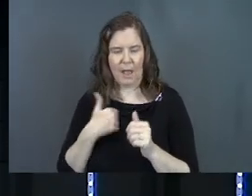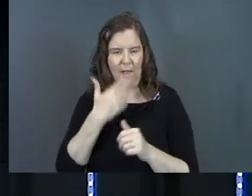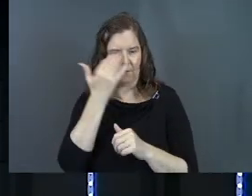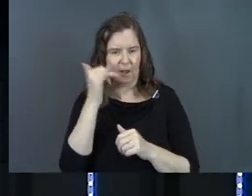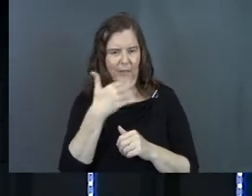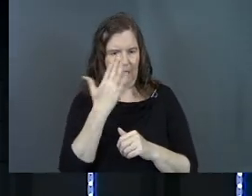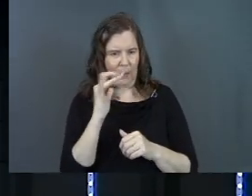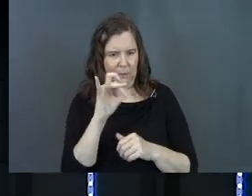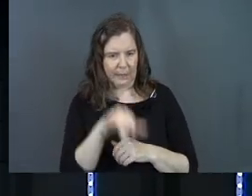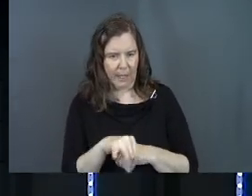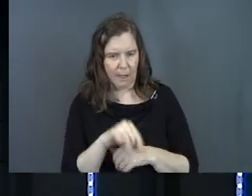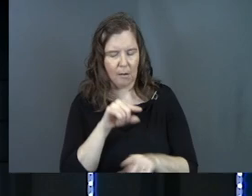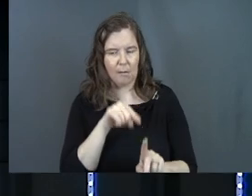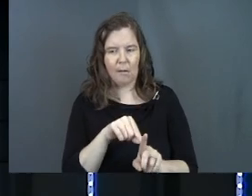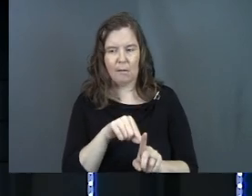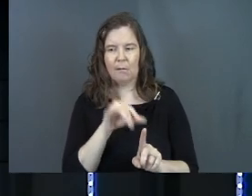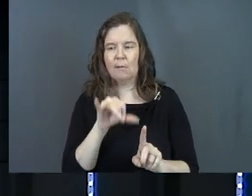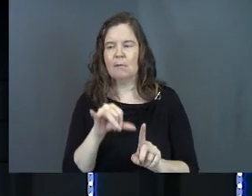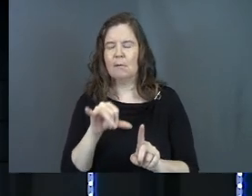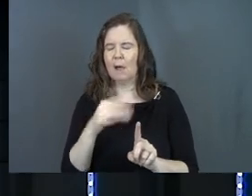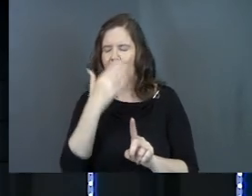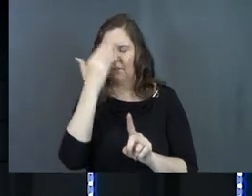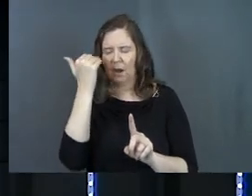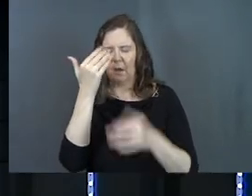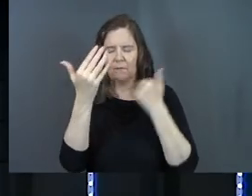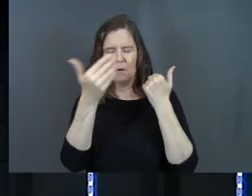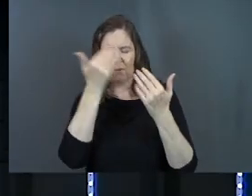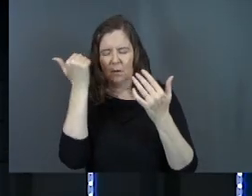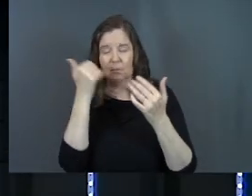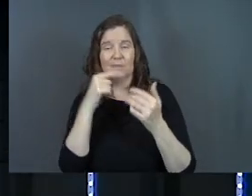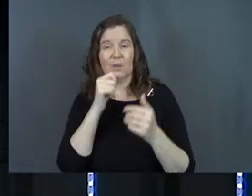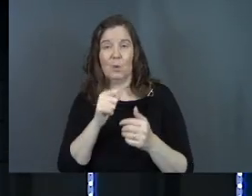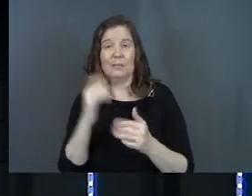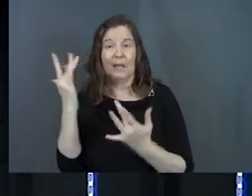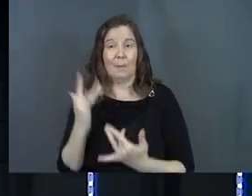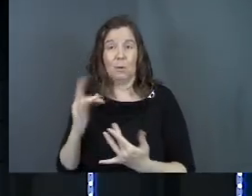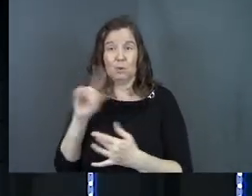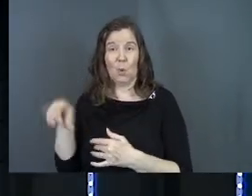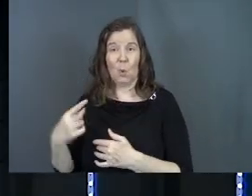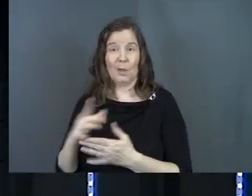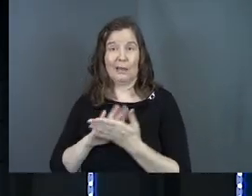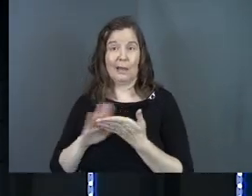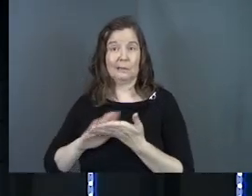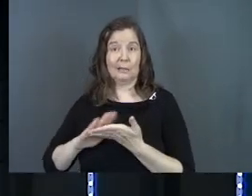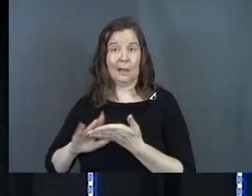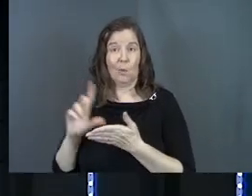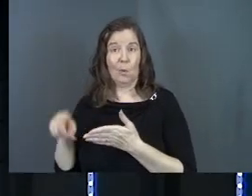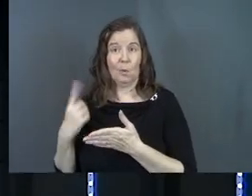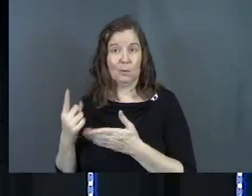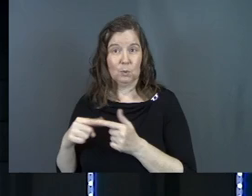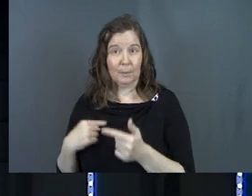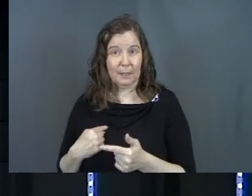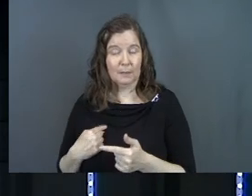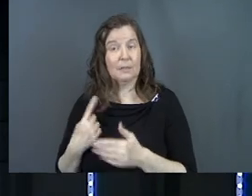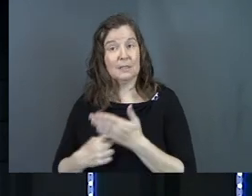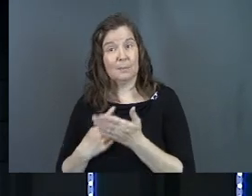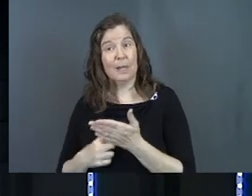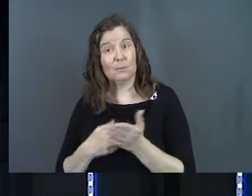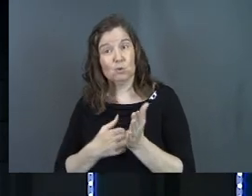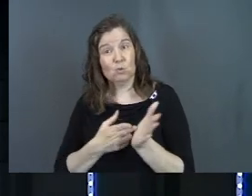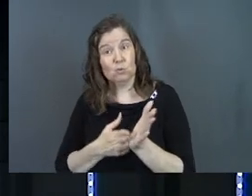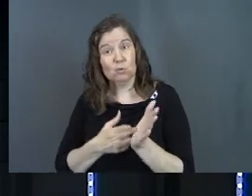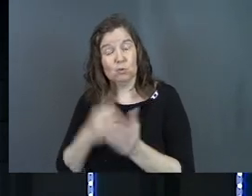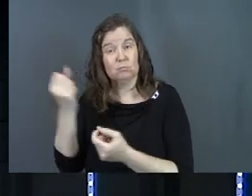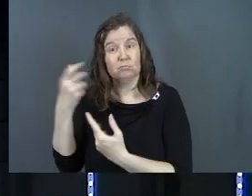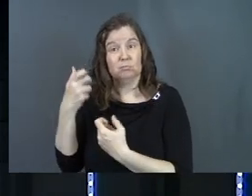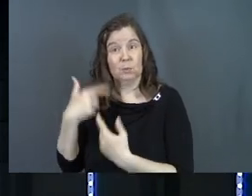I forgot God was like that. I forgot he wasn't just mercy all the time and nice, nice, nice to me. Sometimes he's